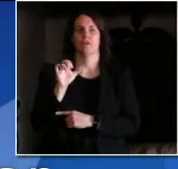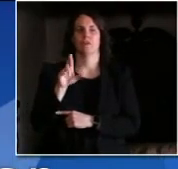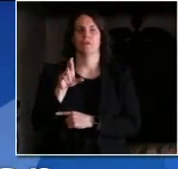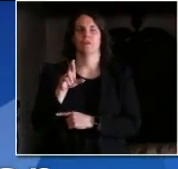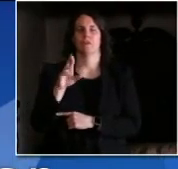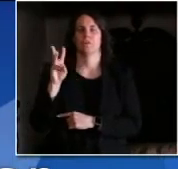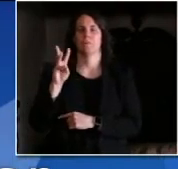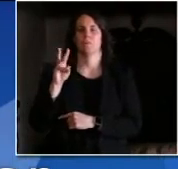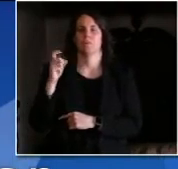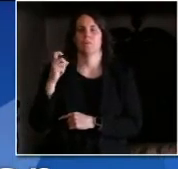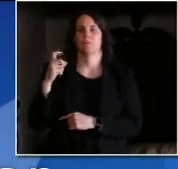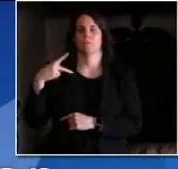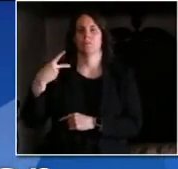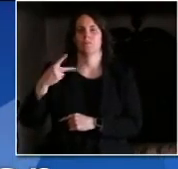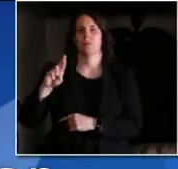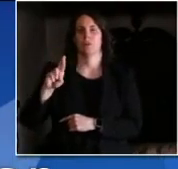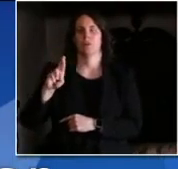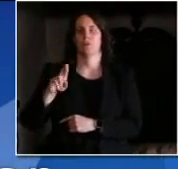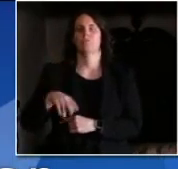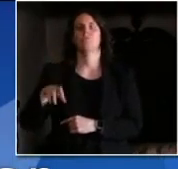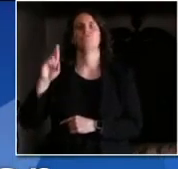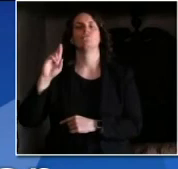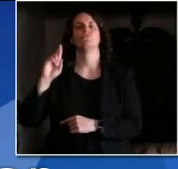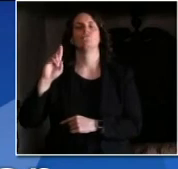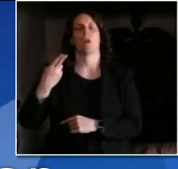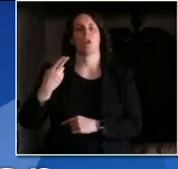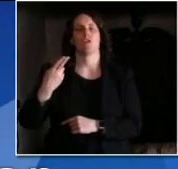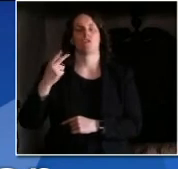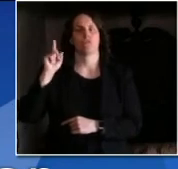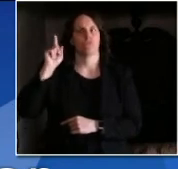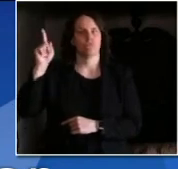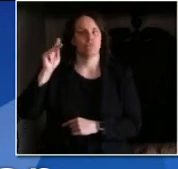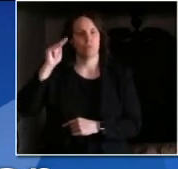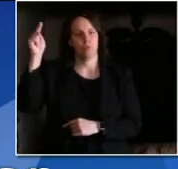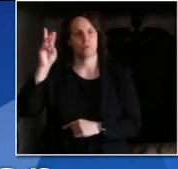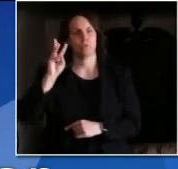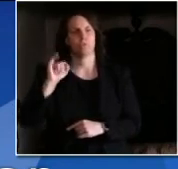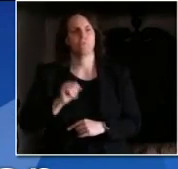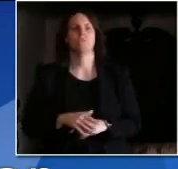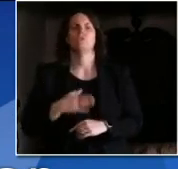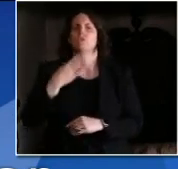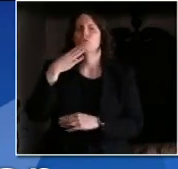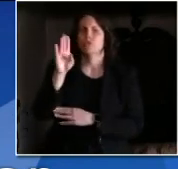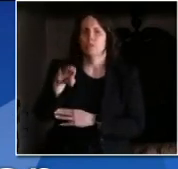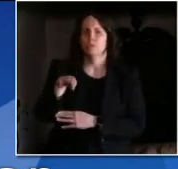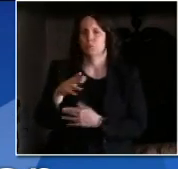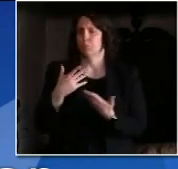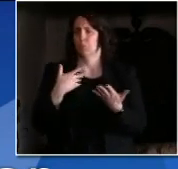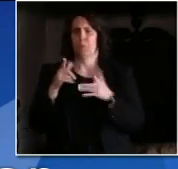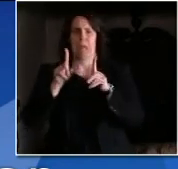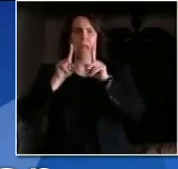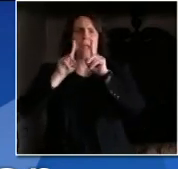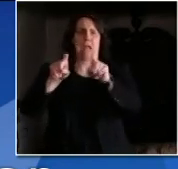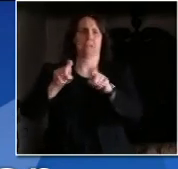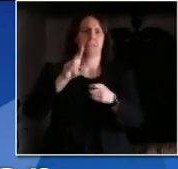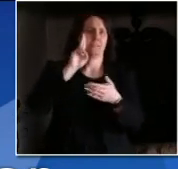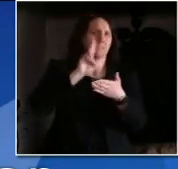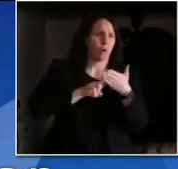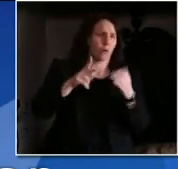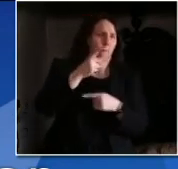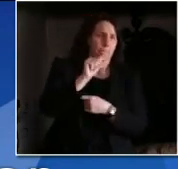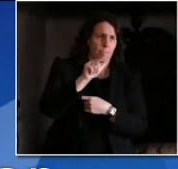ben good afternoon for either secretary of parliament or dr westergaard i noticed in the press release